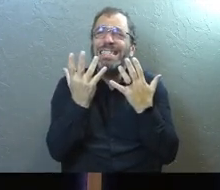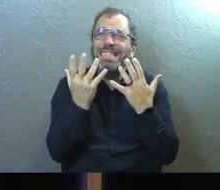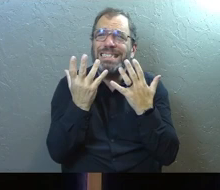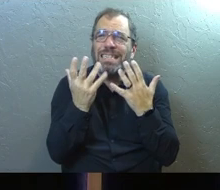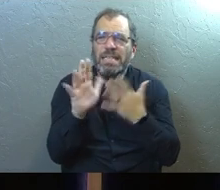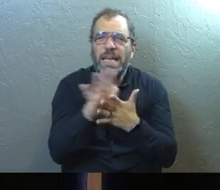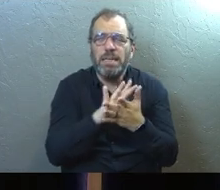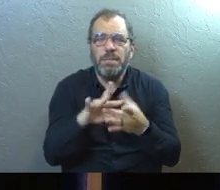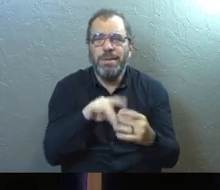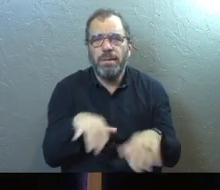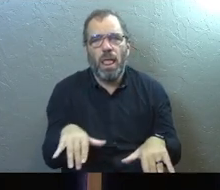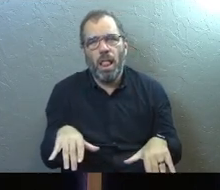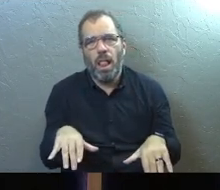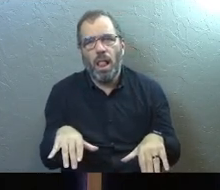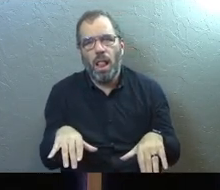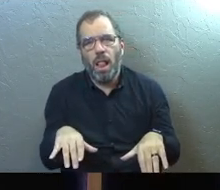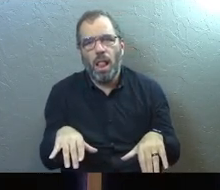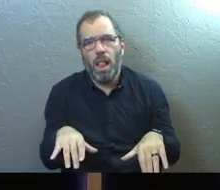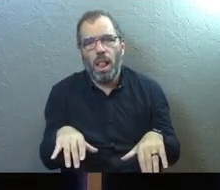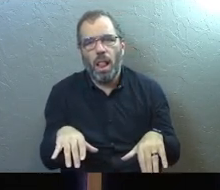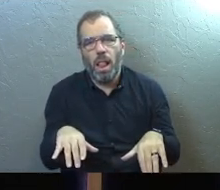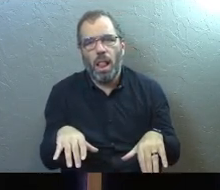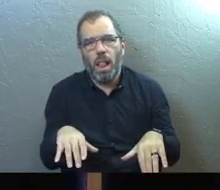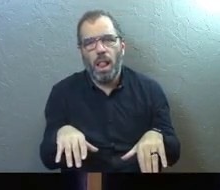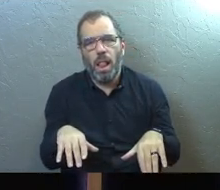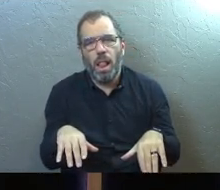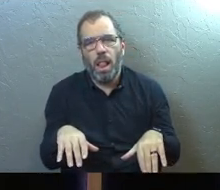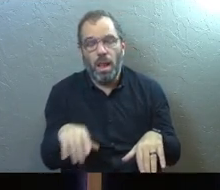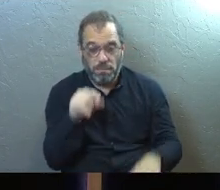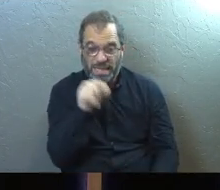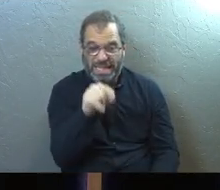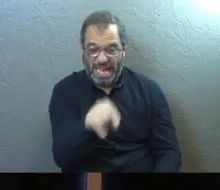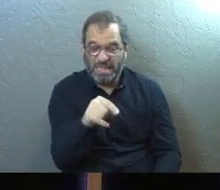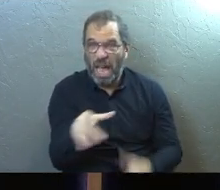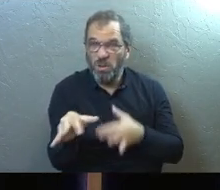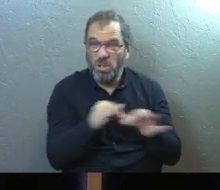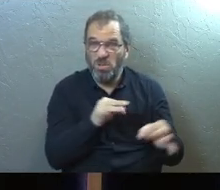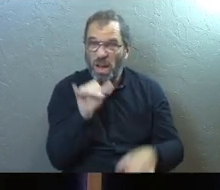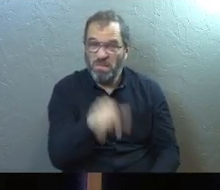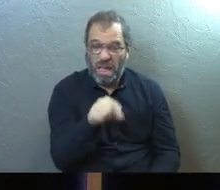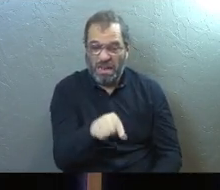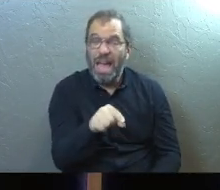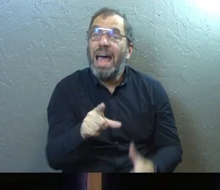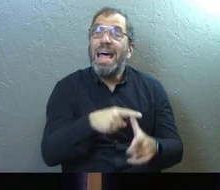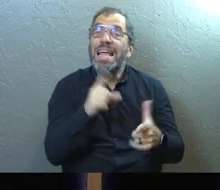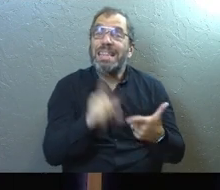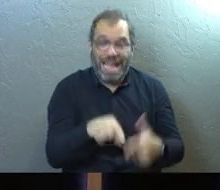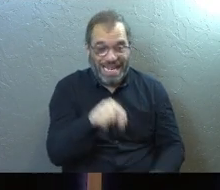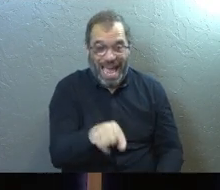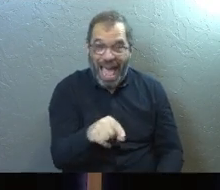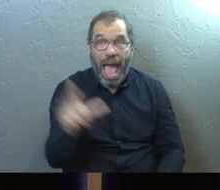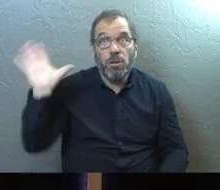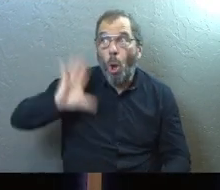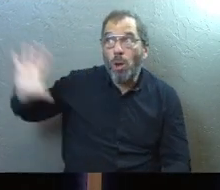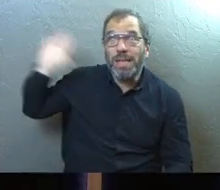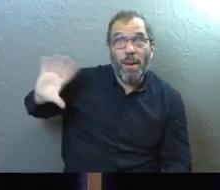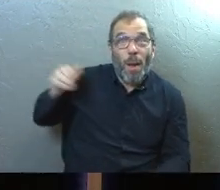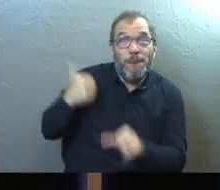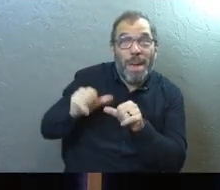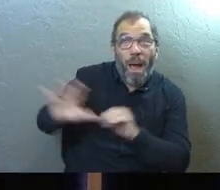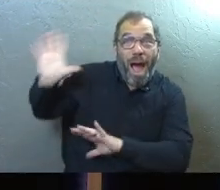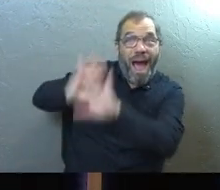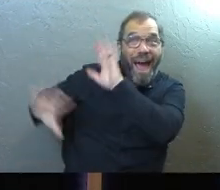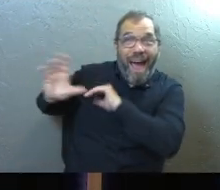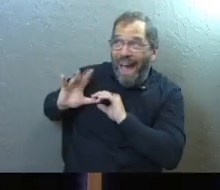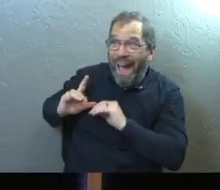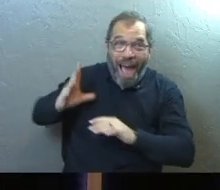paralysis. You're stuck. And that's the way he describes this thing. And, and then he says, and the good old days, you know, those